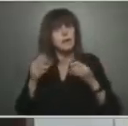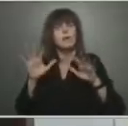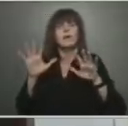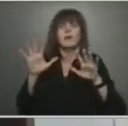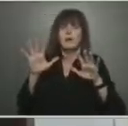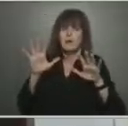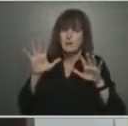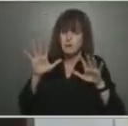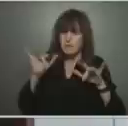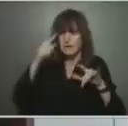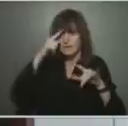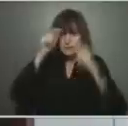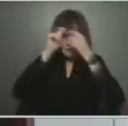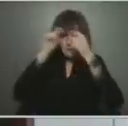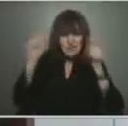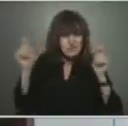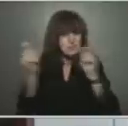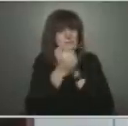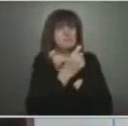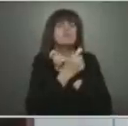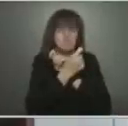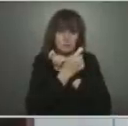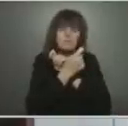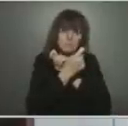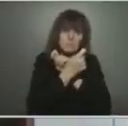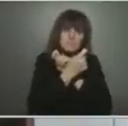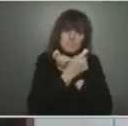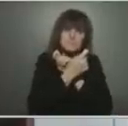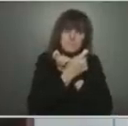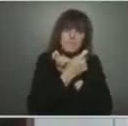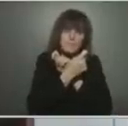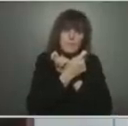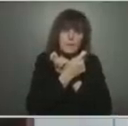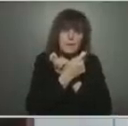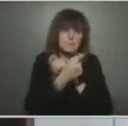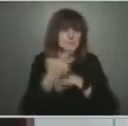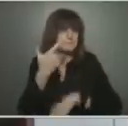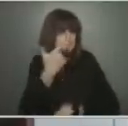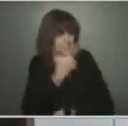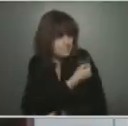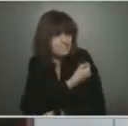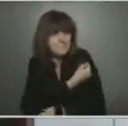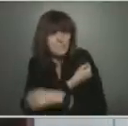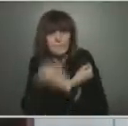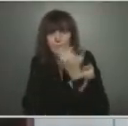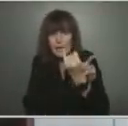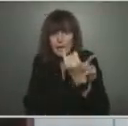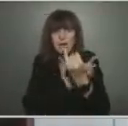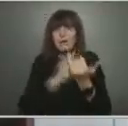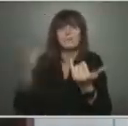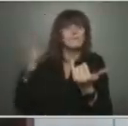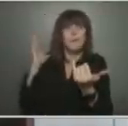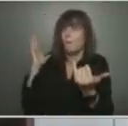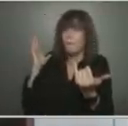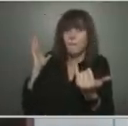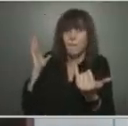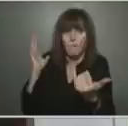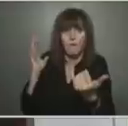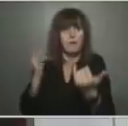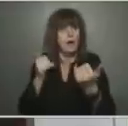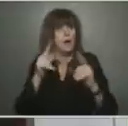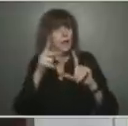We've got, you know, we've got vaccines that are safe and effective. The third dose is proving to be exceptionally protective,